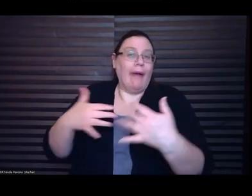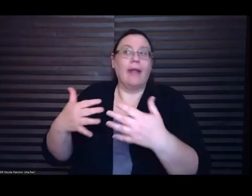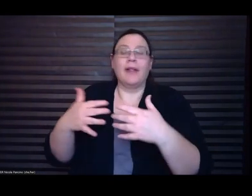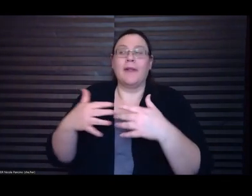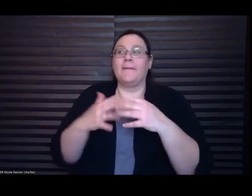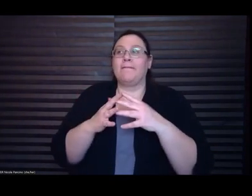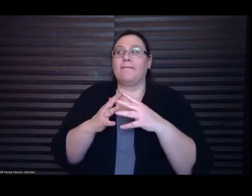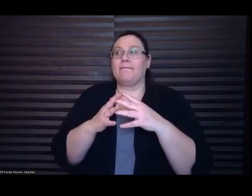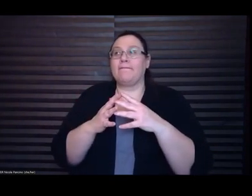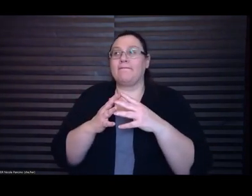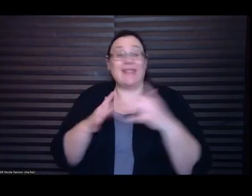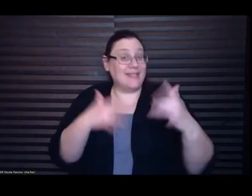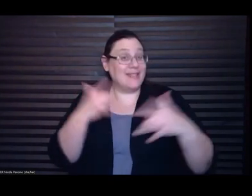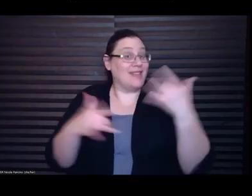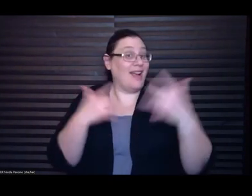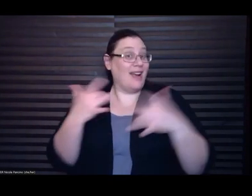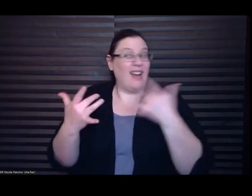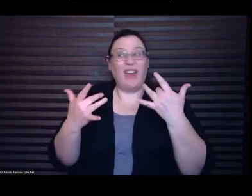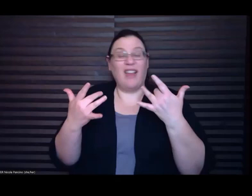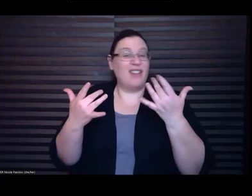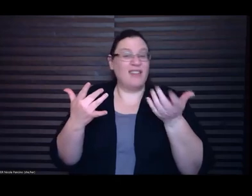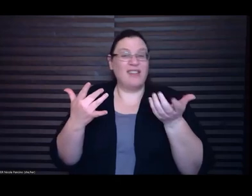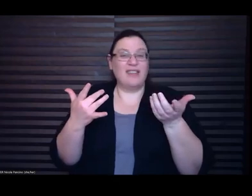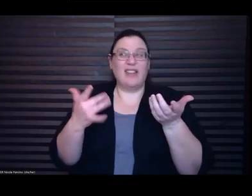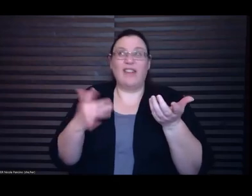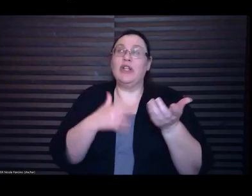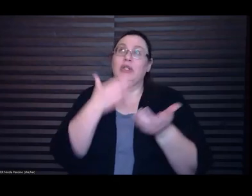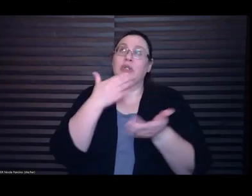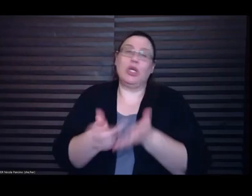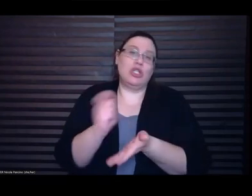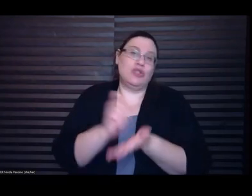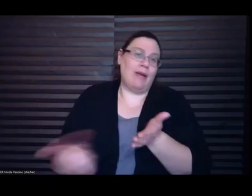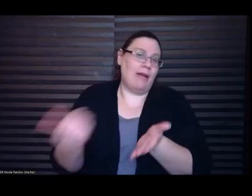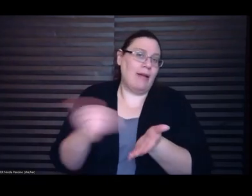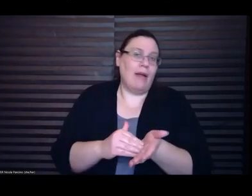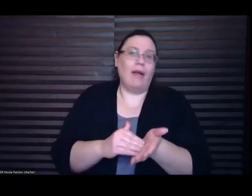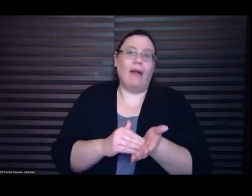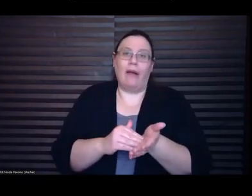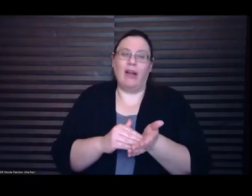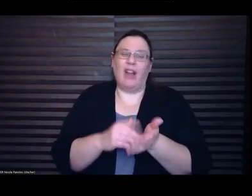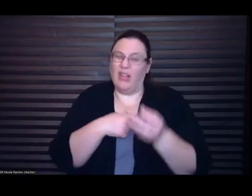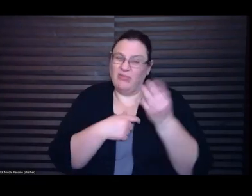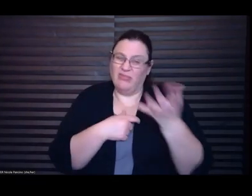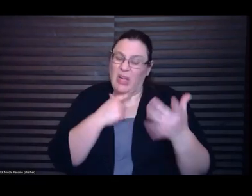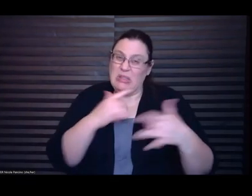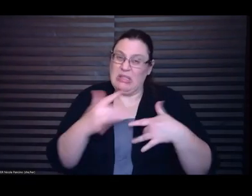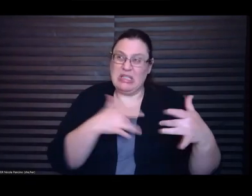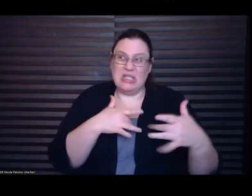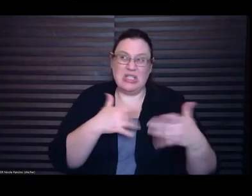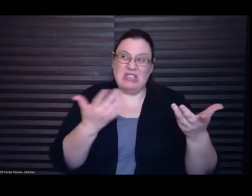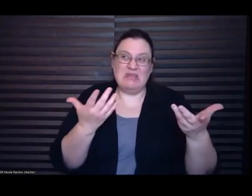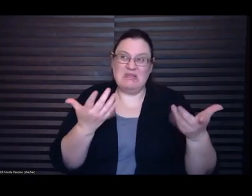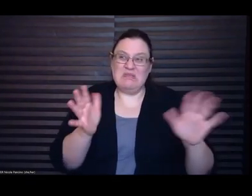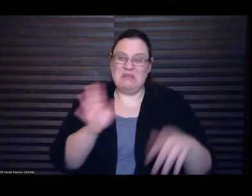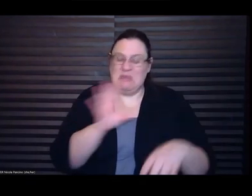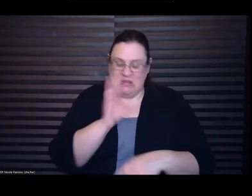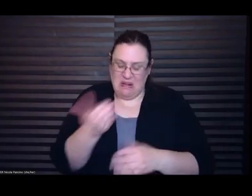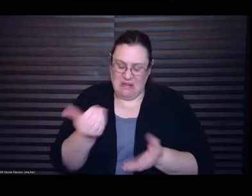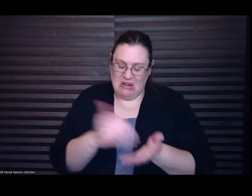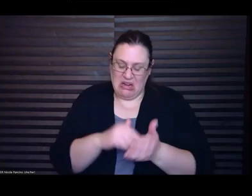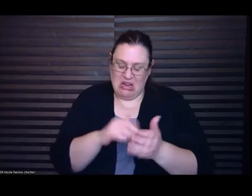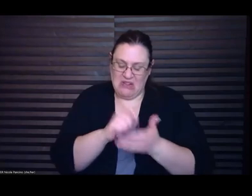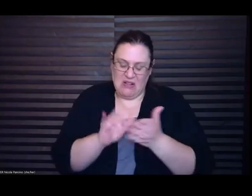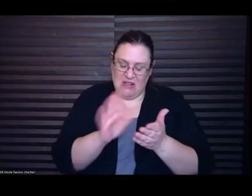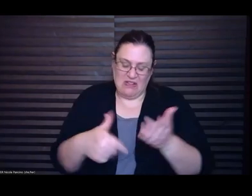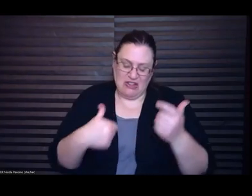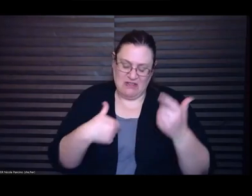again like I also really was concerned that like I was just yeah like never able to do it again and um because yeah it really was just like so hard to